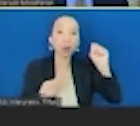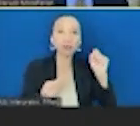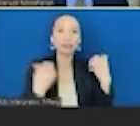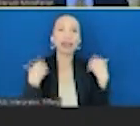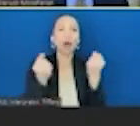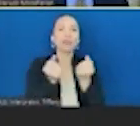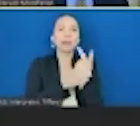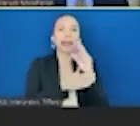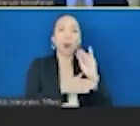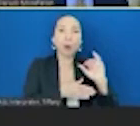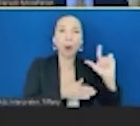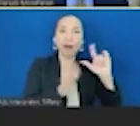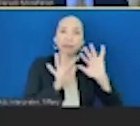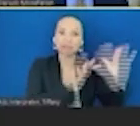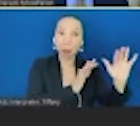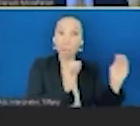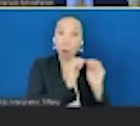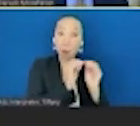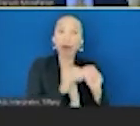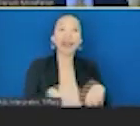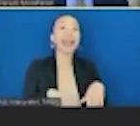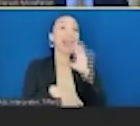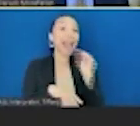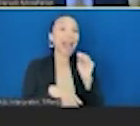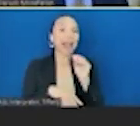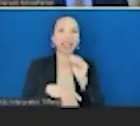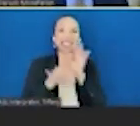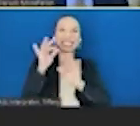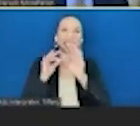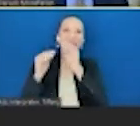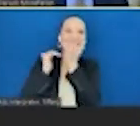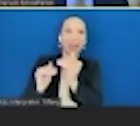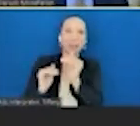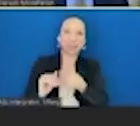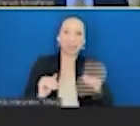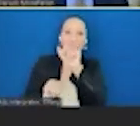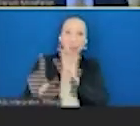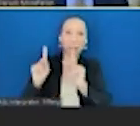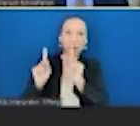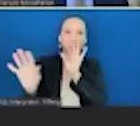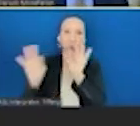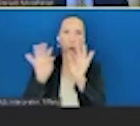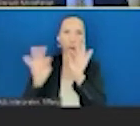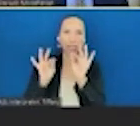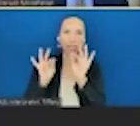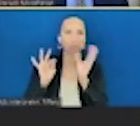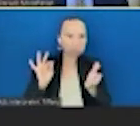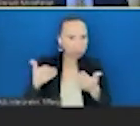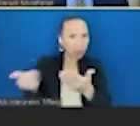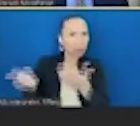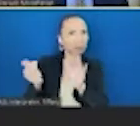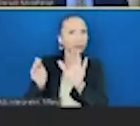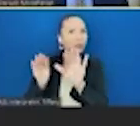foods? And what if instead of restricting choice, you let people, as I think we should, you choose the foods they want, but you had a